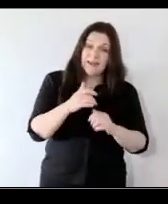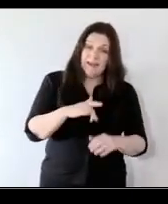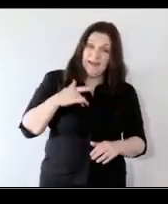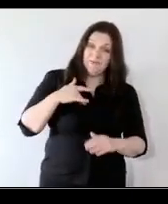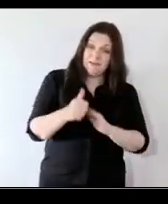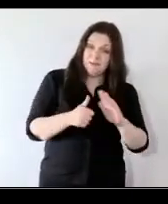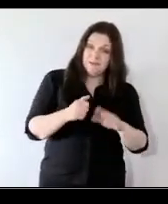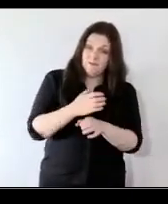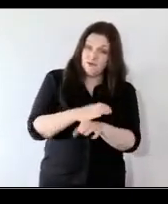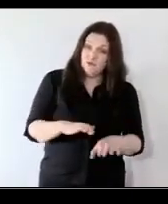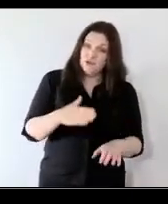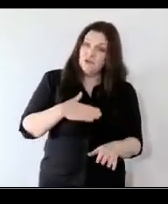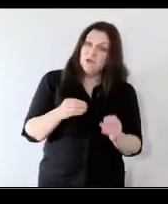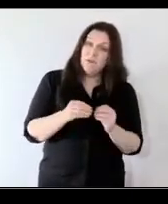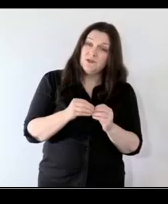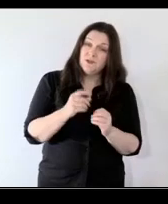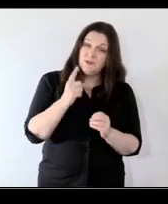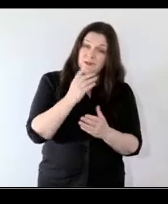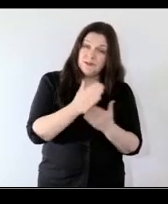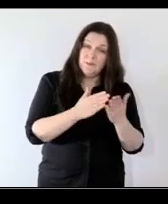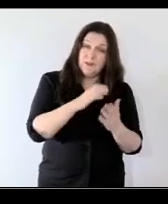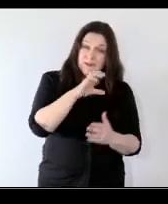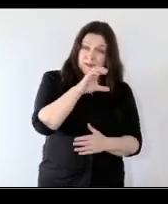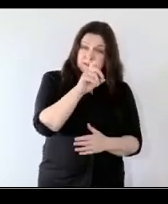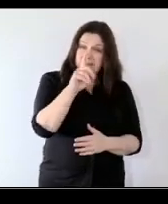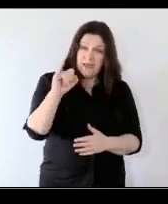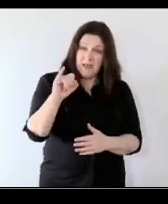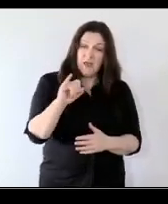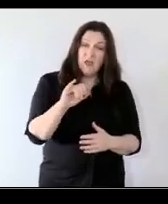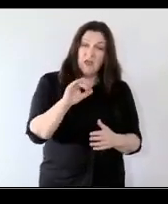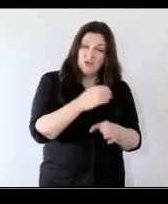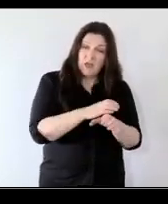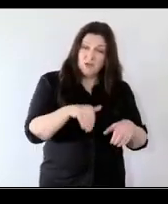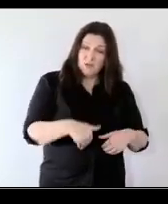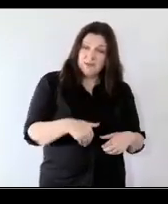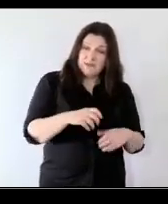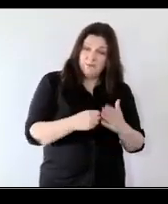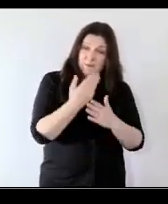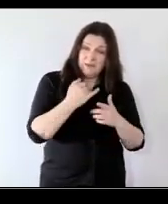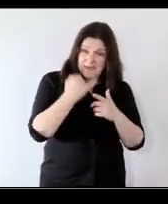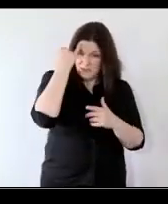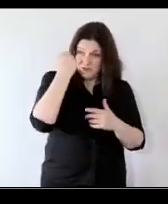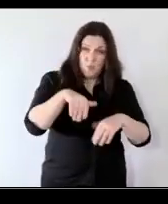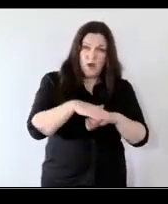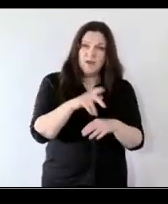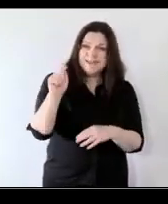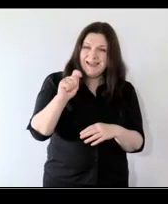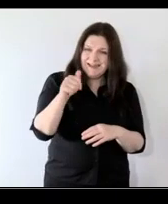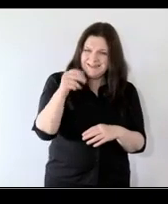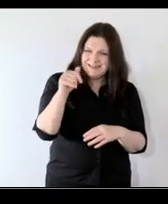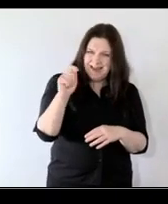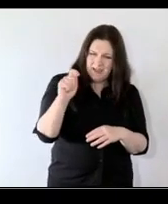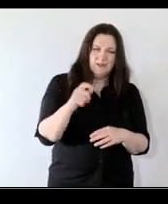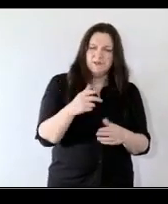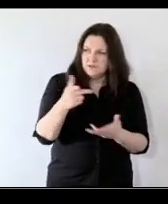for children and just to reference a piece of work that cdi childhood development initiative in tala did recently and that was actually talking